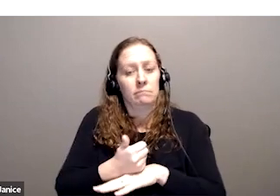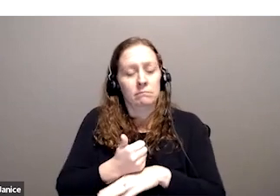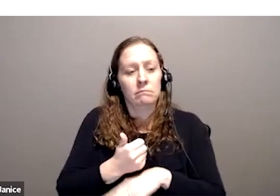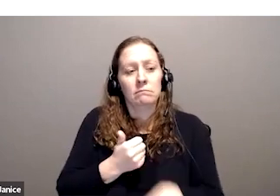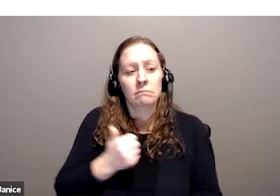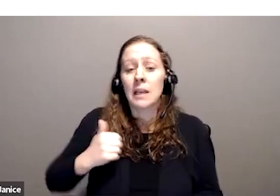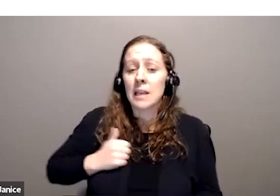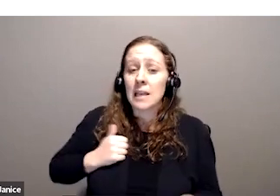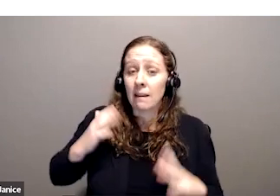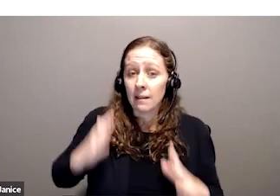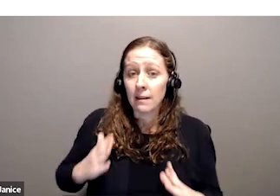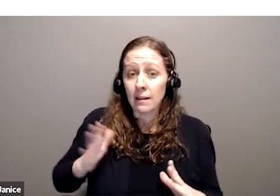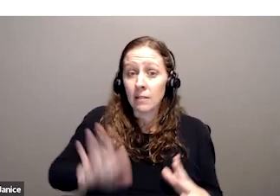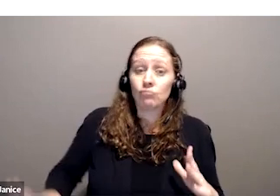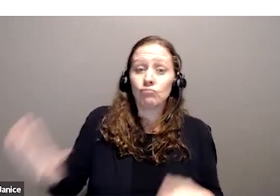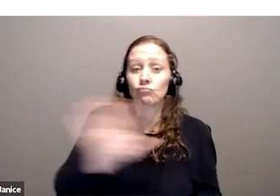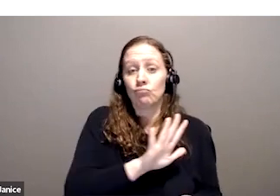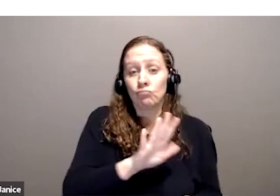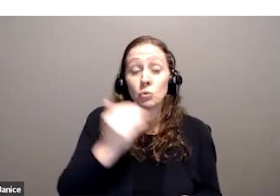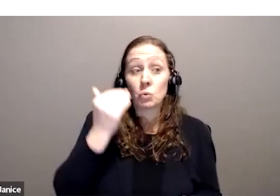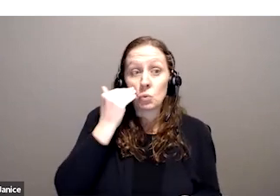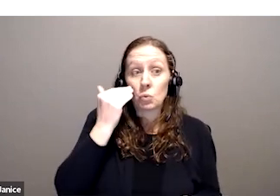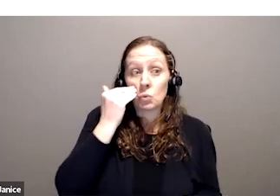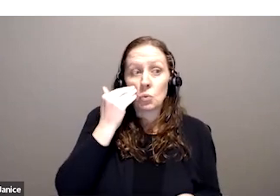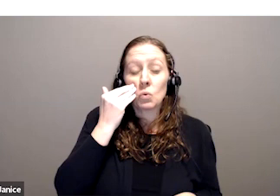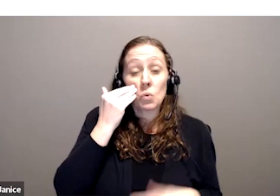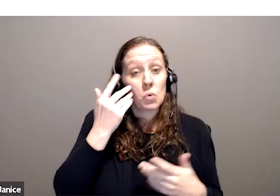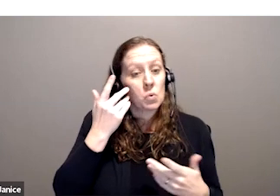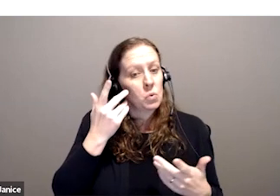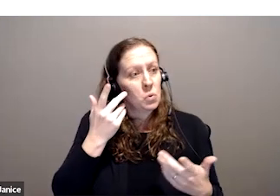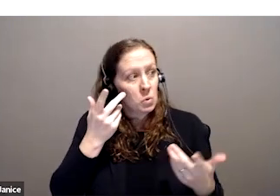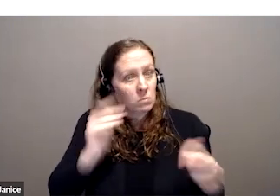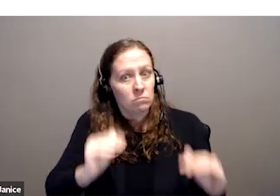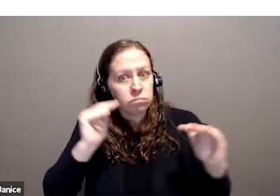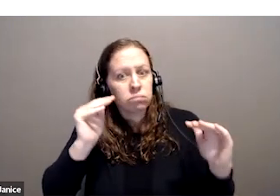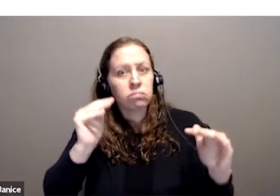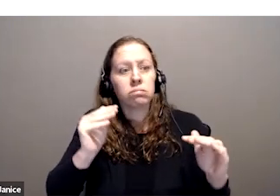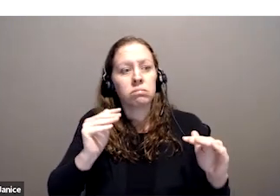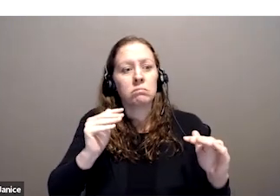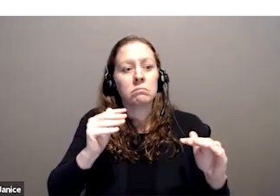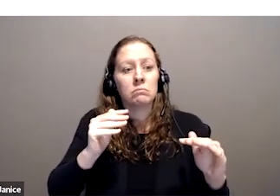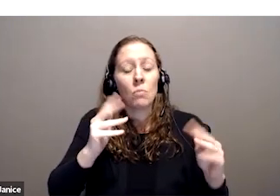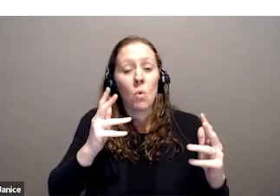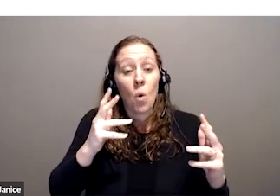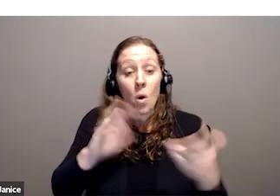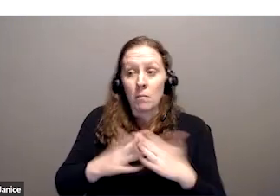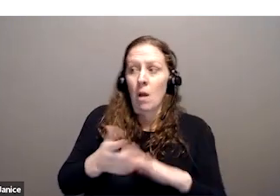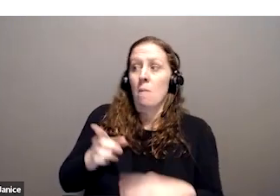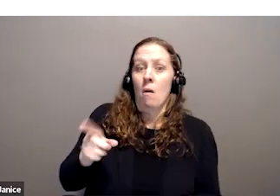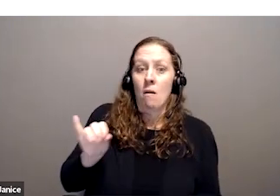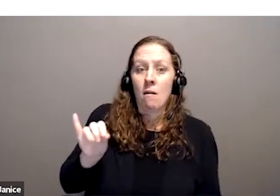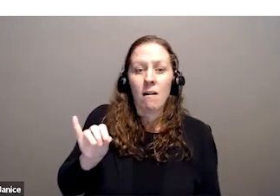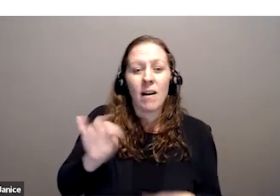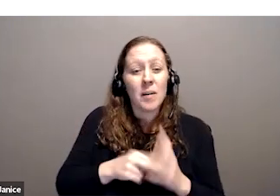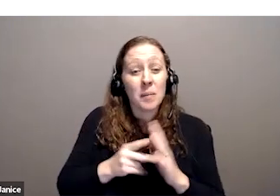are aware of these progressive developments or could become aware of it. So it's important that